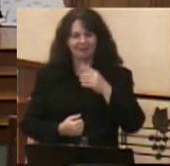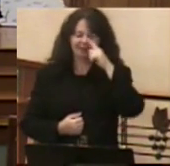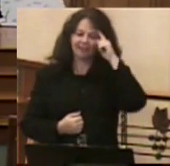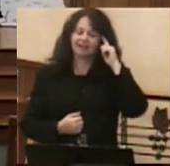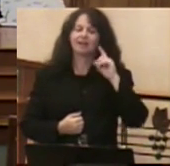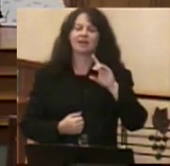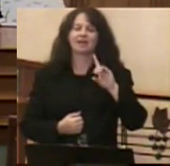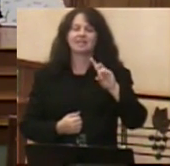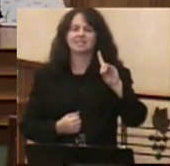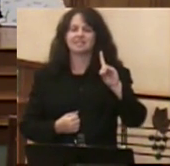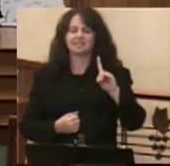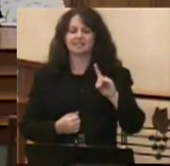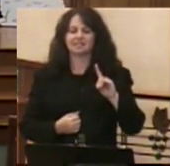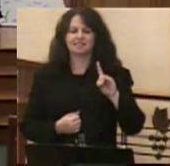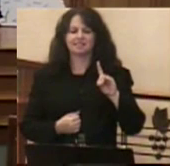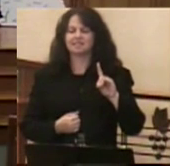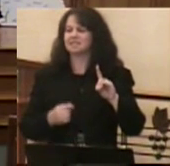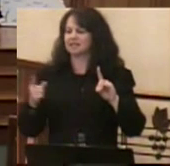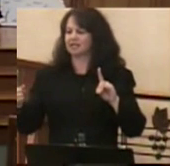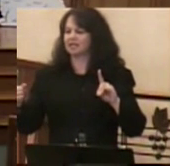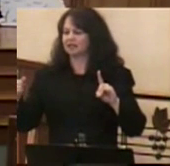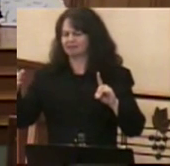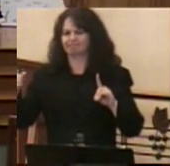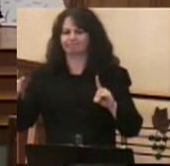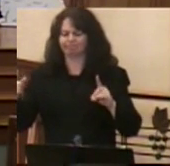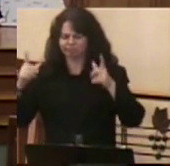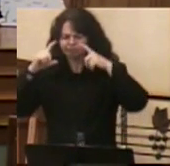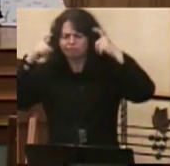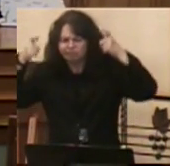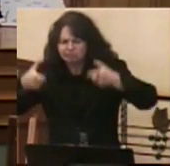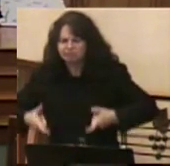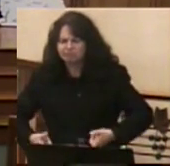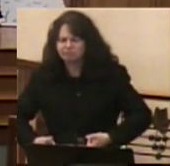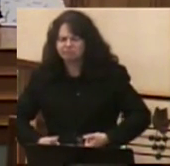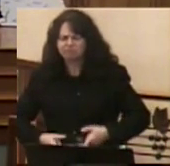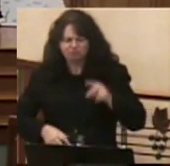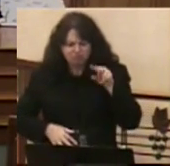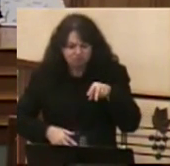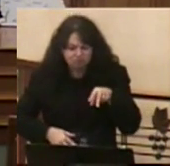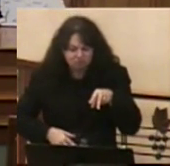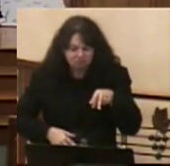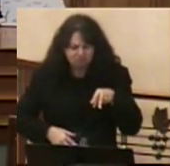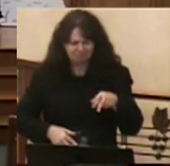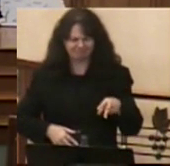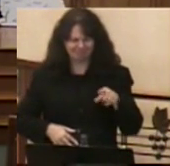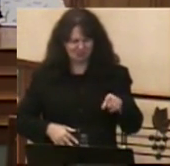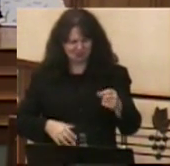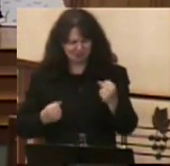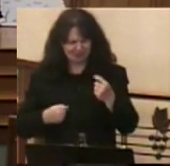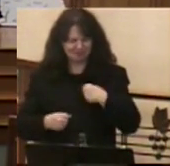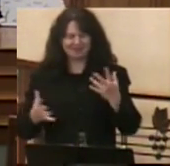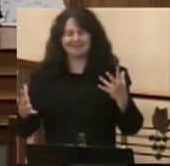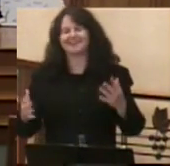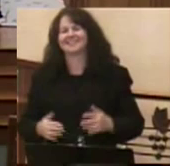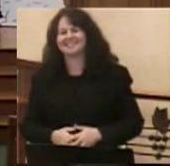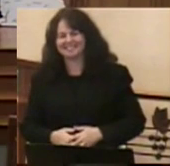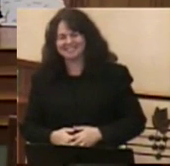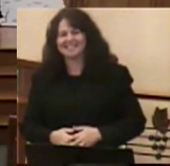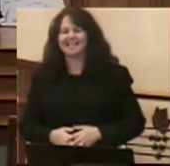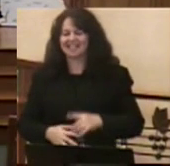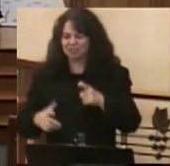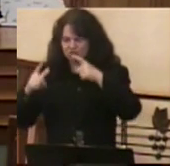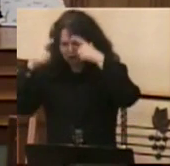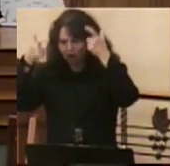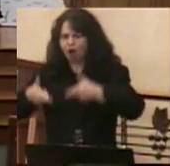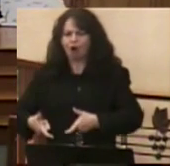taken off his helmet, thus exposing his temple, which was a target for that stone. And a well-placed stone would fell